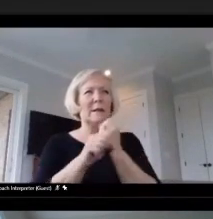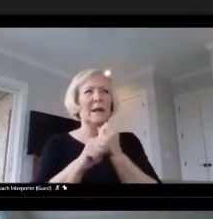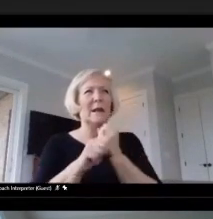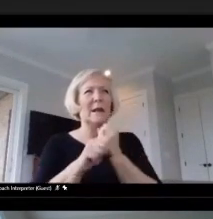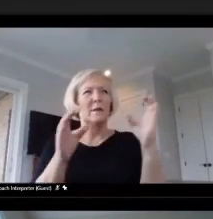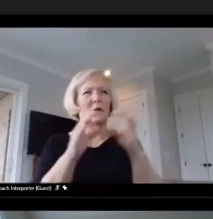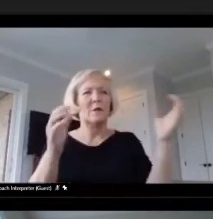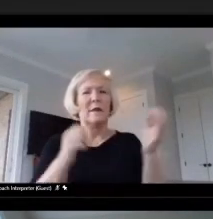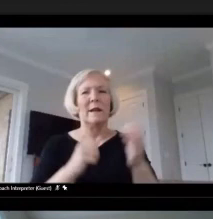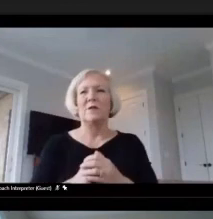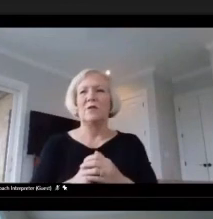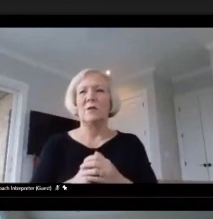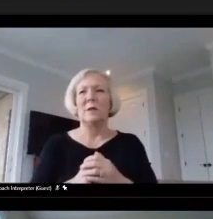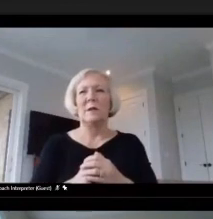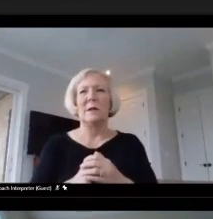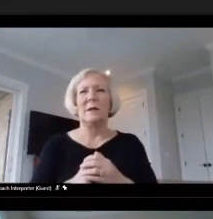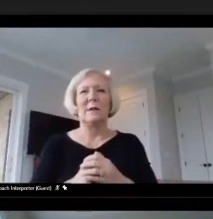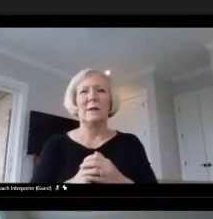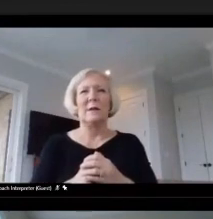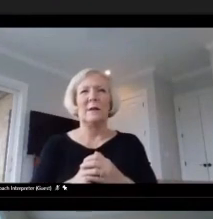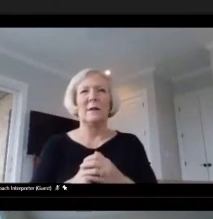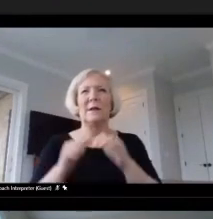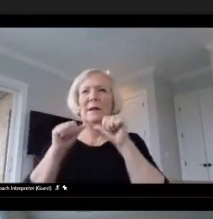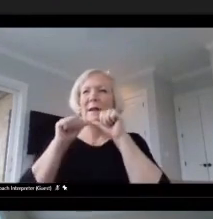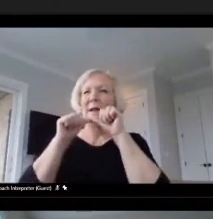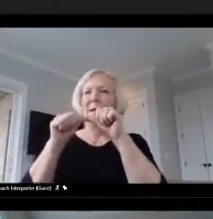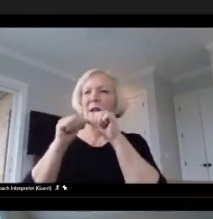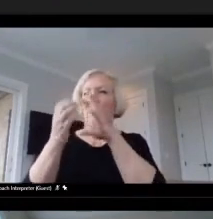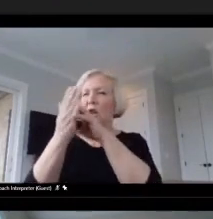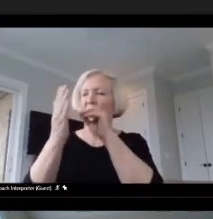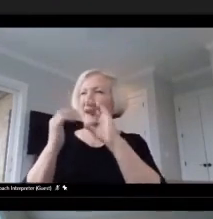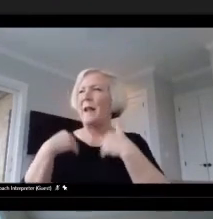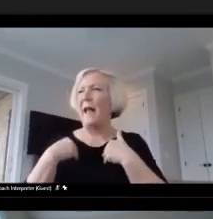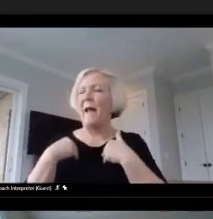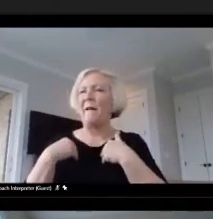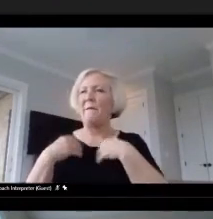Keep learning and have faith in yourself.